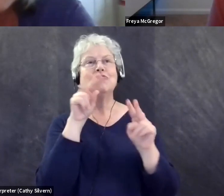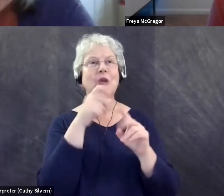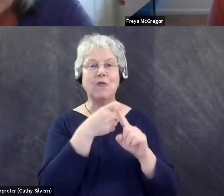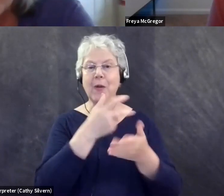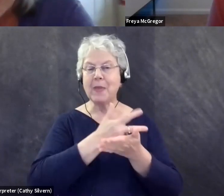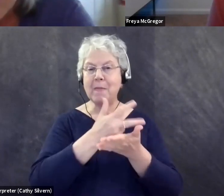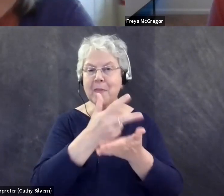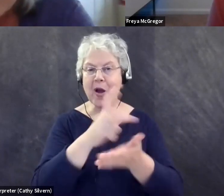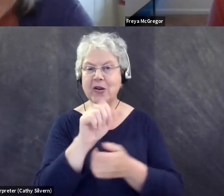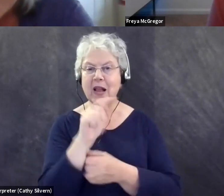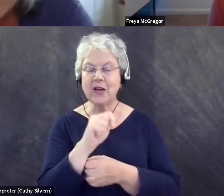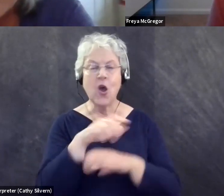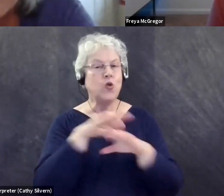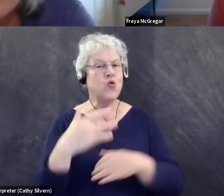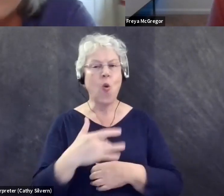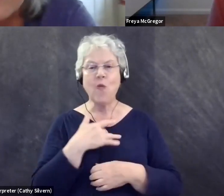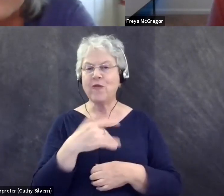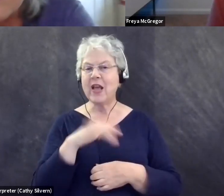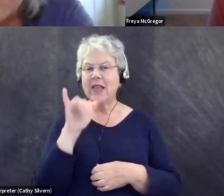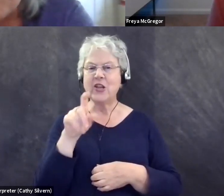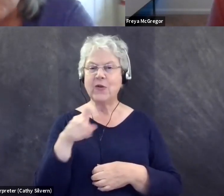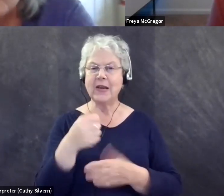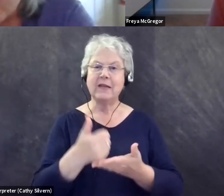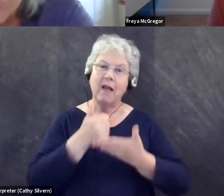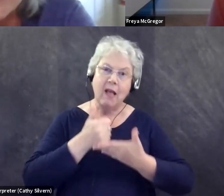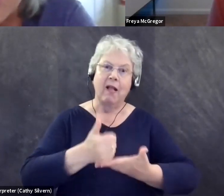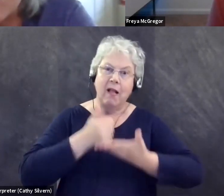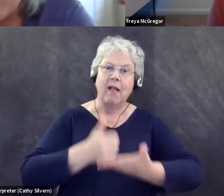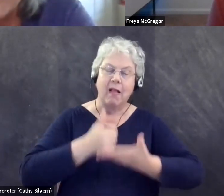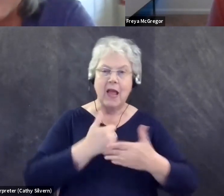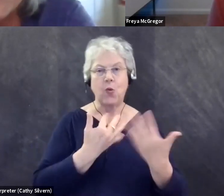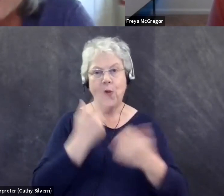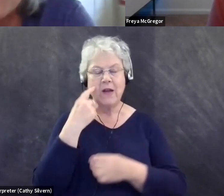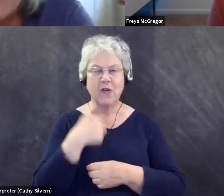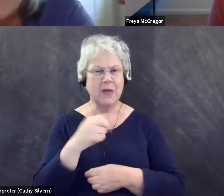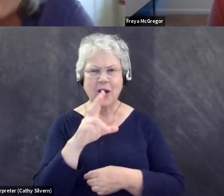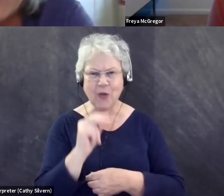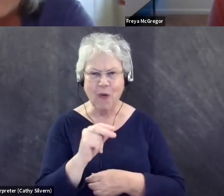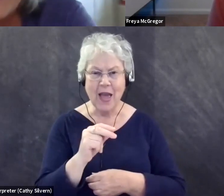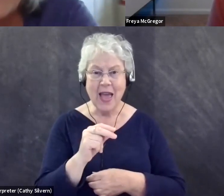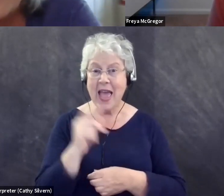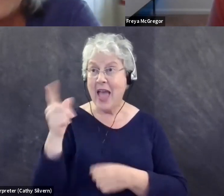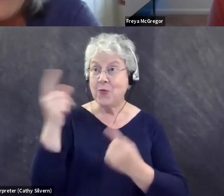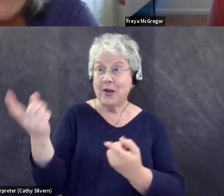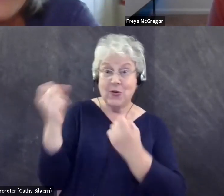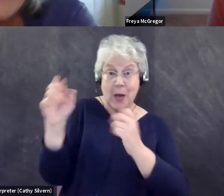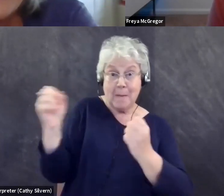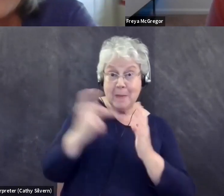So please do not feel like I need to be attended and, um, we'll cross check our bird lists when you return.